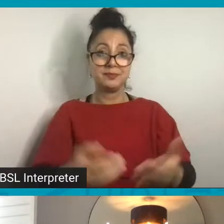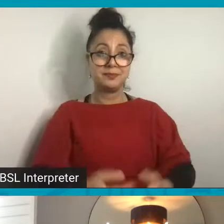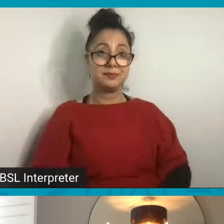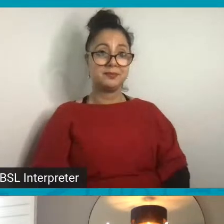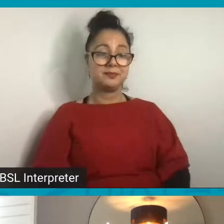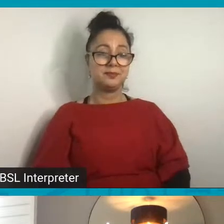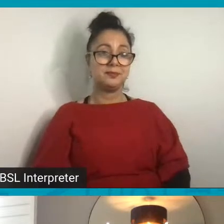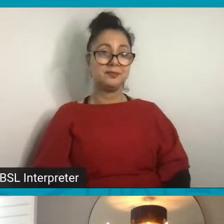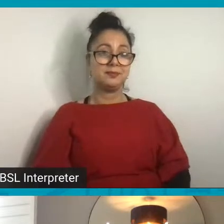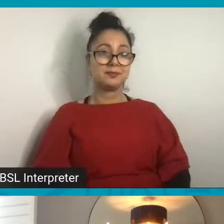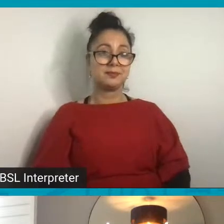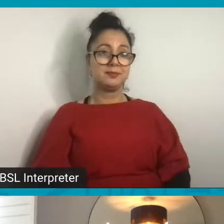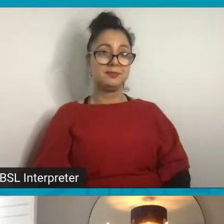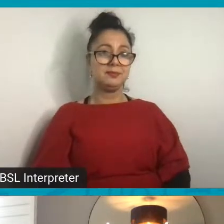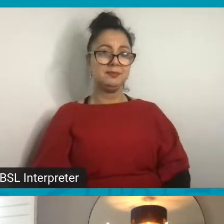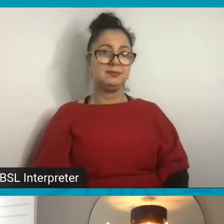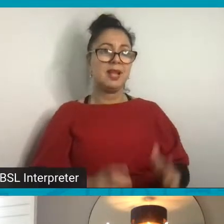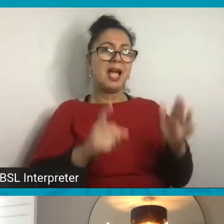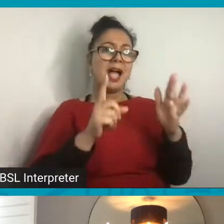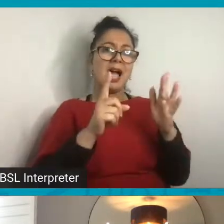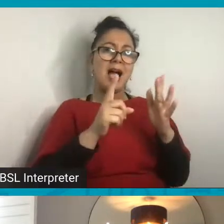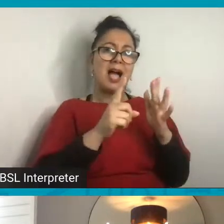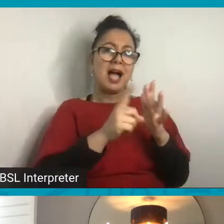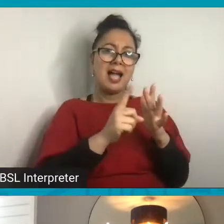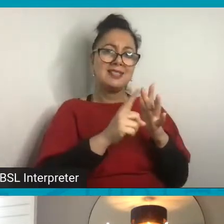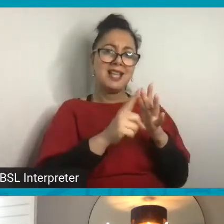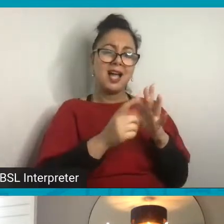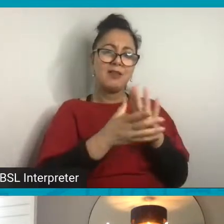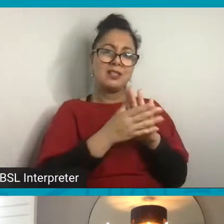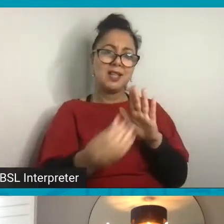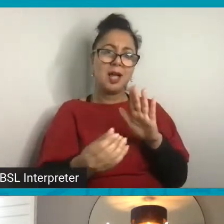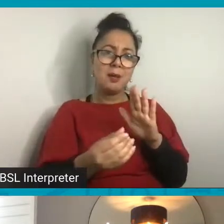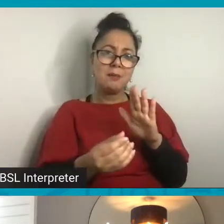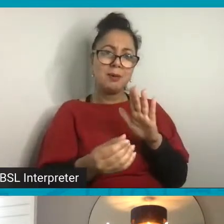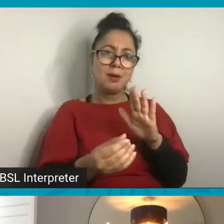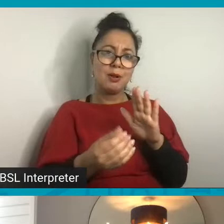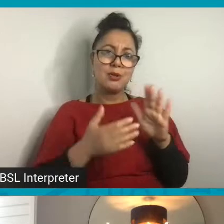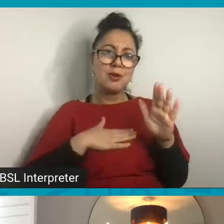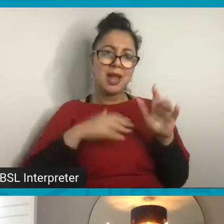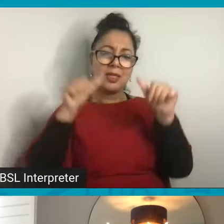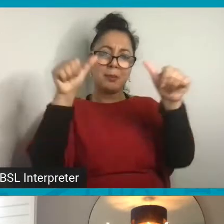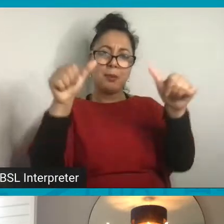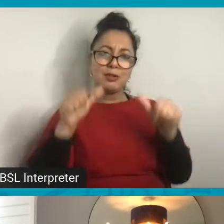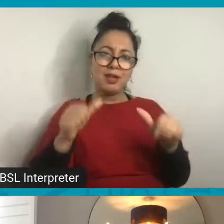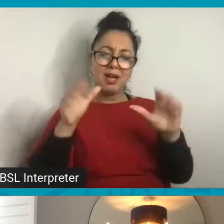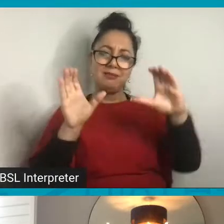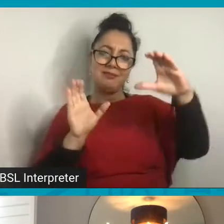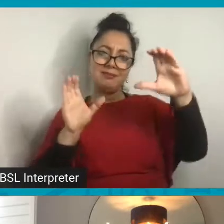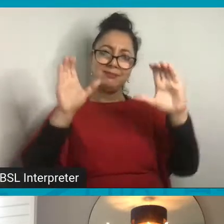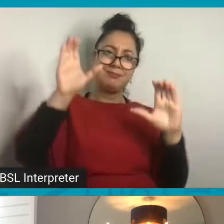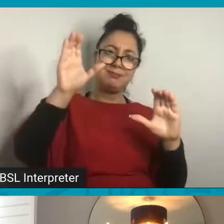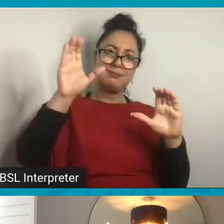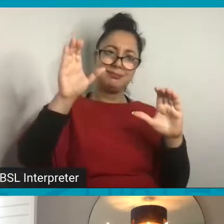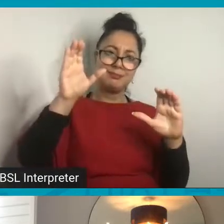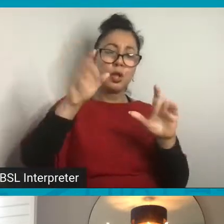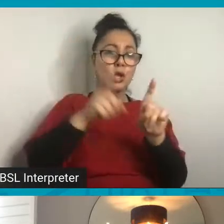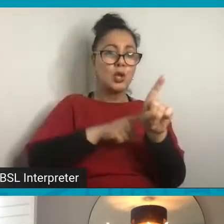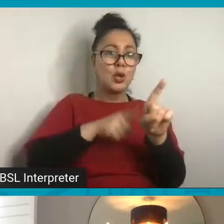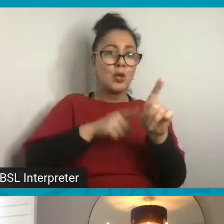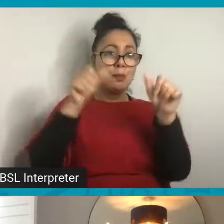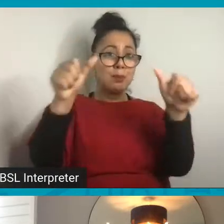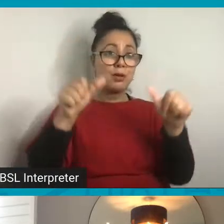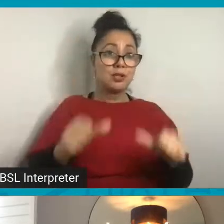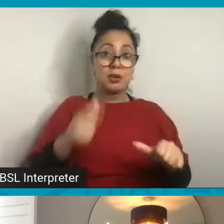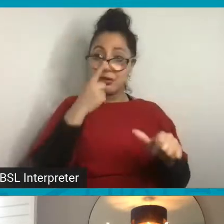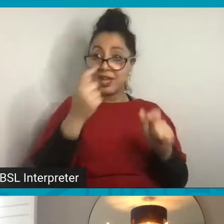And so Isaac, for example, you like the poster that had different angles with the youth poster, you